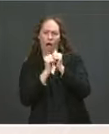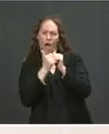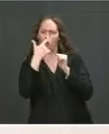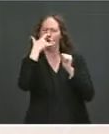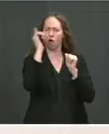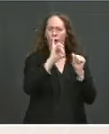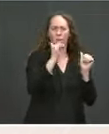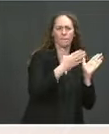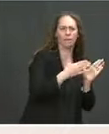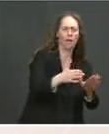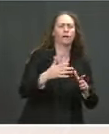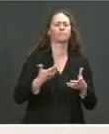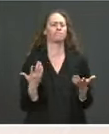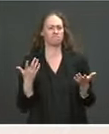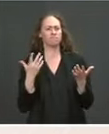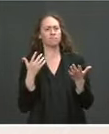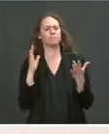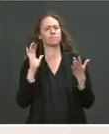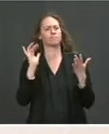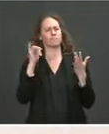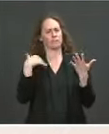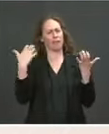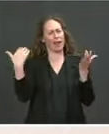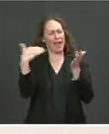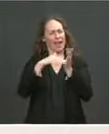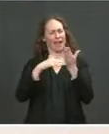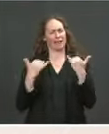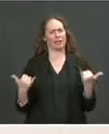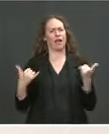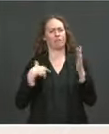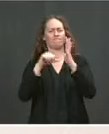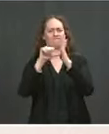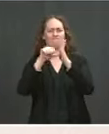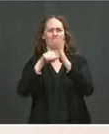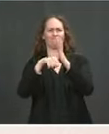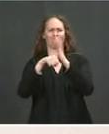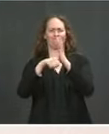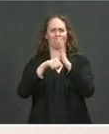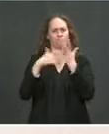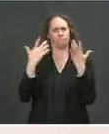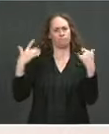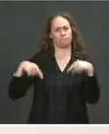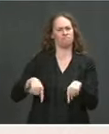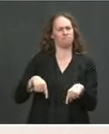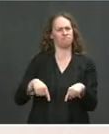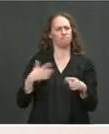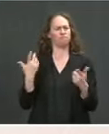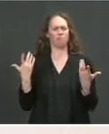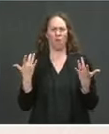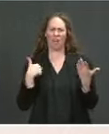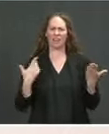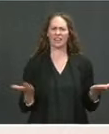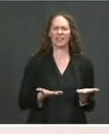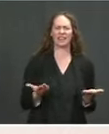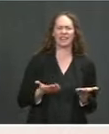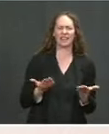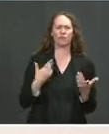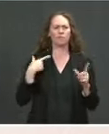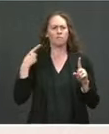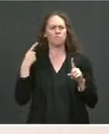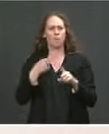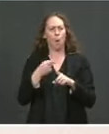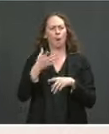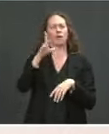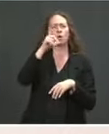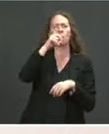wanted to re-underscore at the top that, number one, we're talking about a tax change